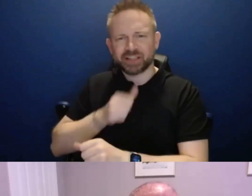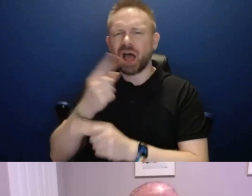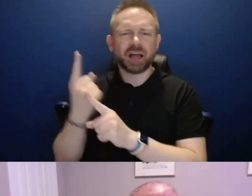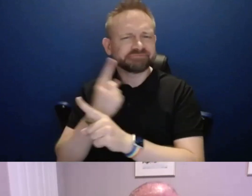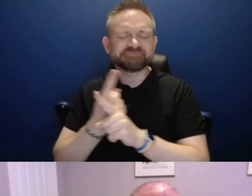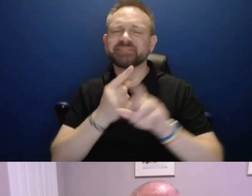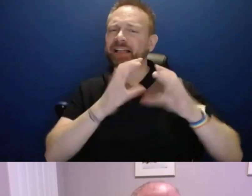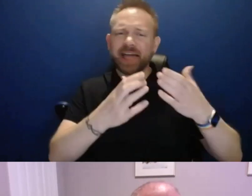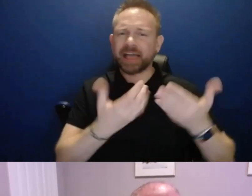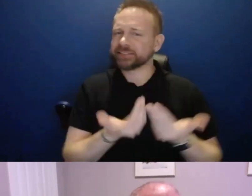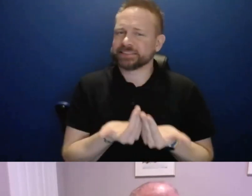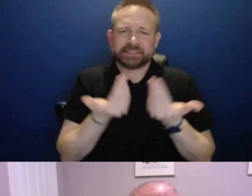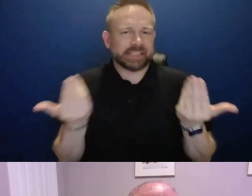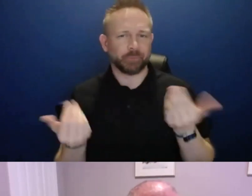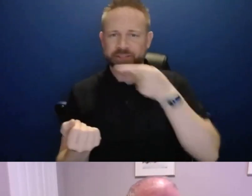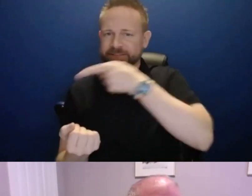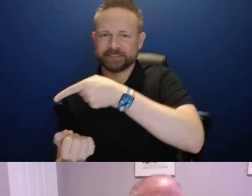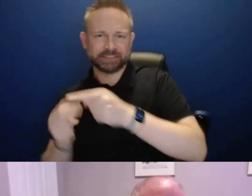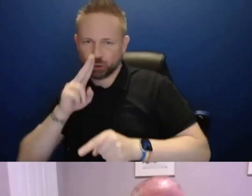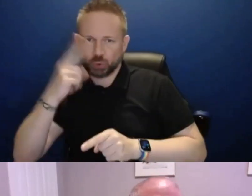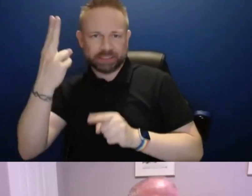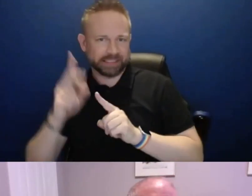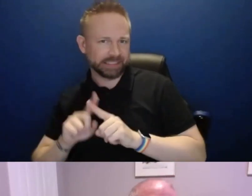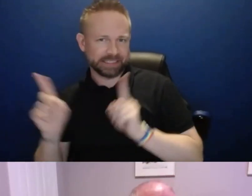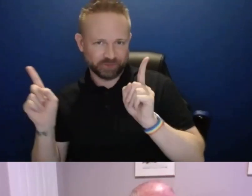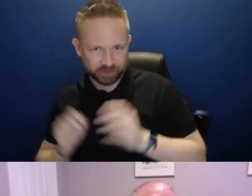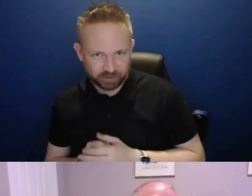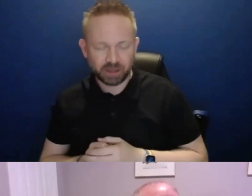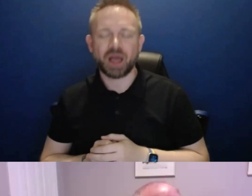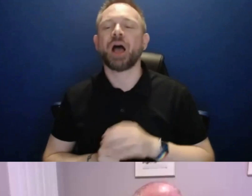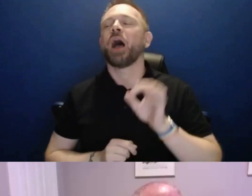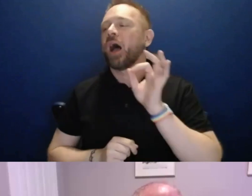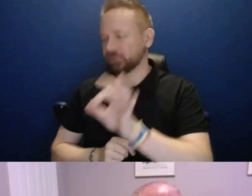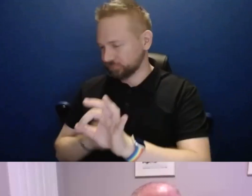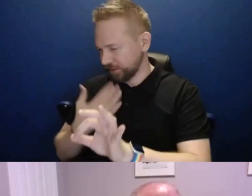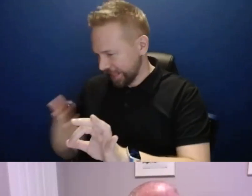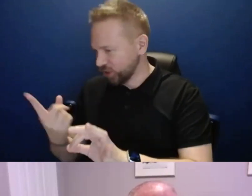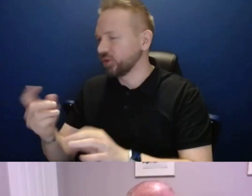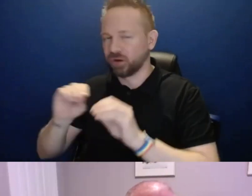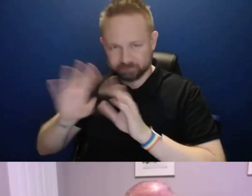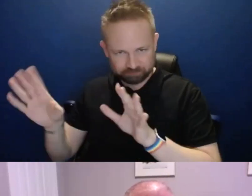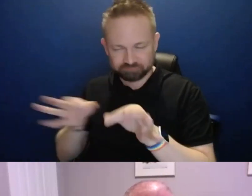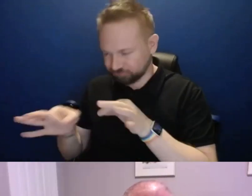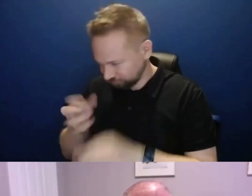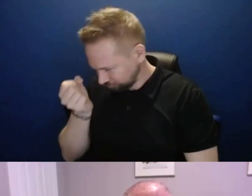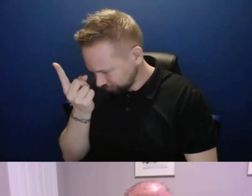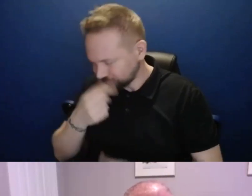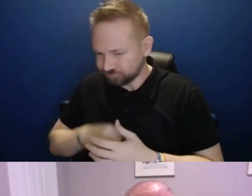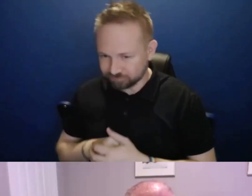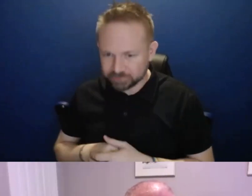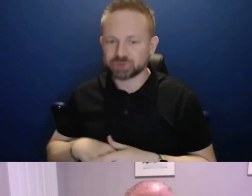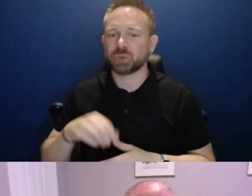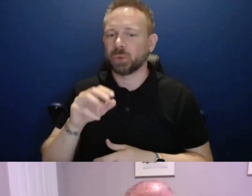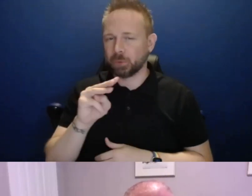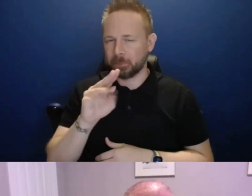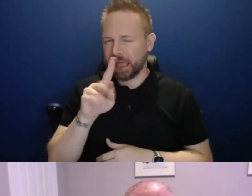support. This is everything but that. Yeah. Yeah. Okay. Got it. Thanks for the clarification. So we do support. Remote